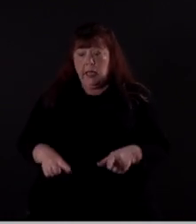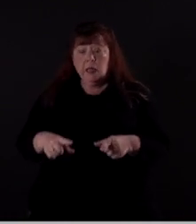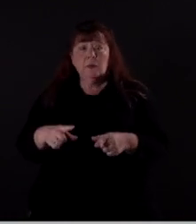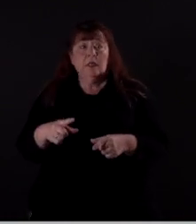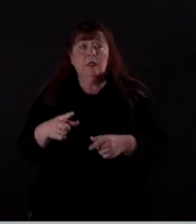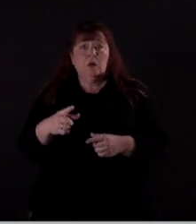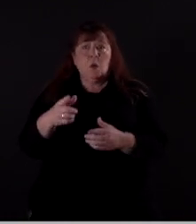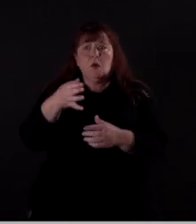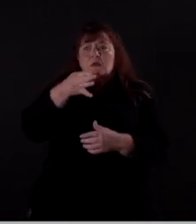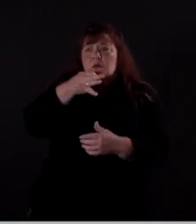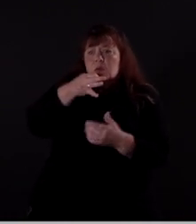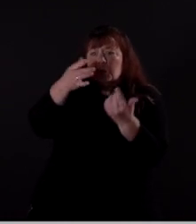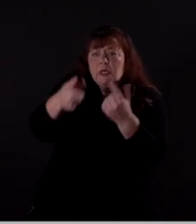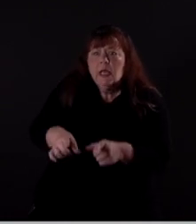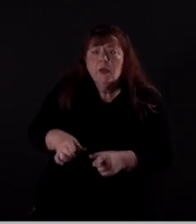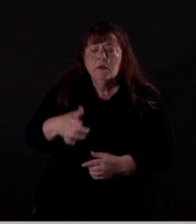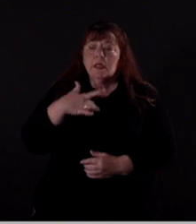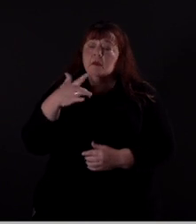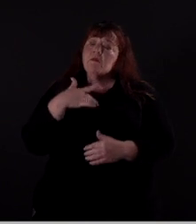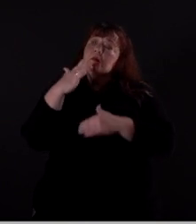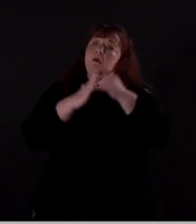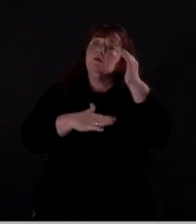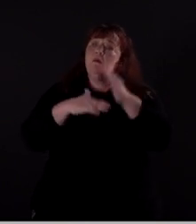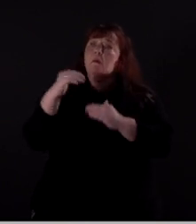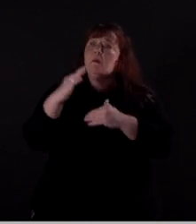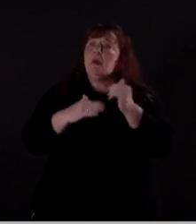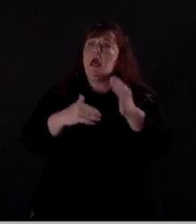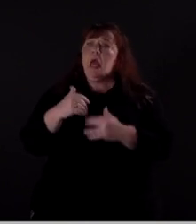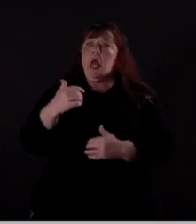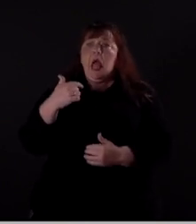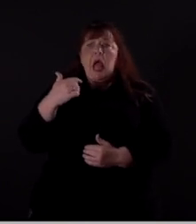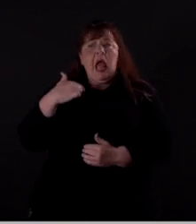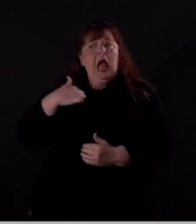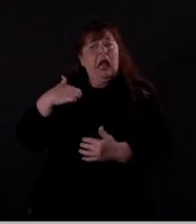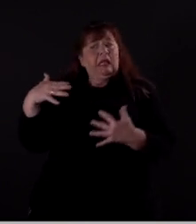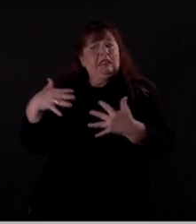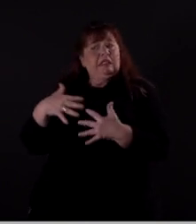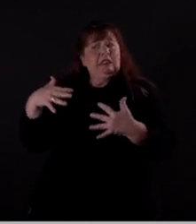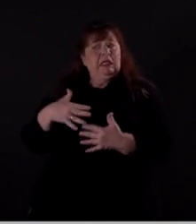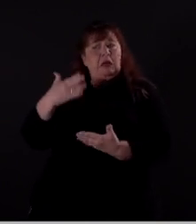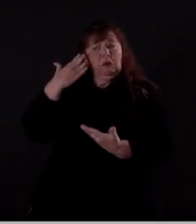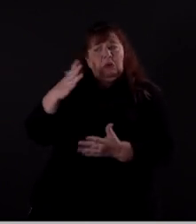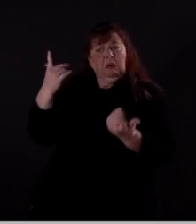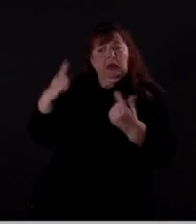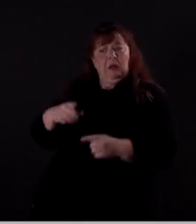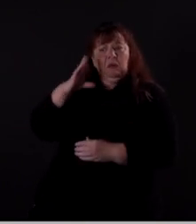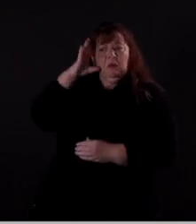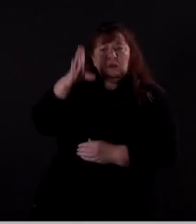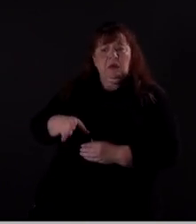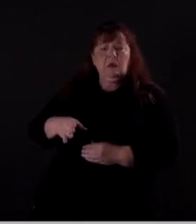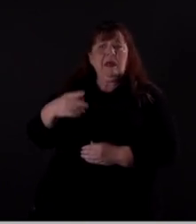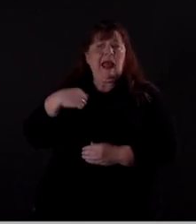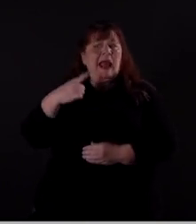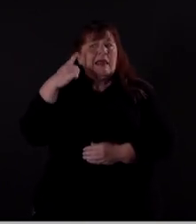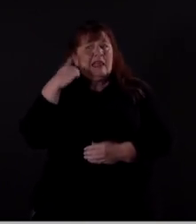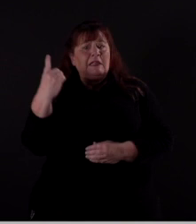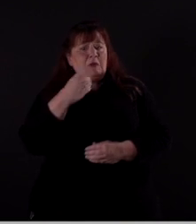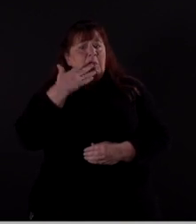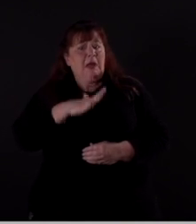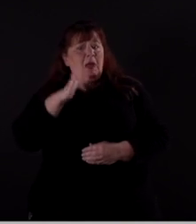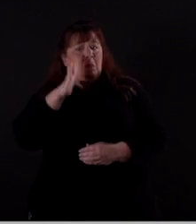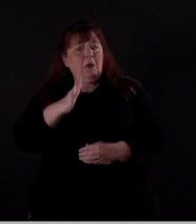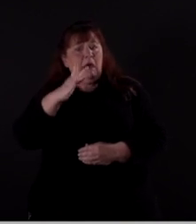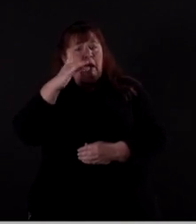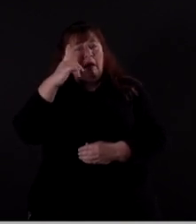bothering a child, that they feel very comfortable to say, I'm just very apprehensive, I don't know what's going to happen, but I think something bad is going to happen because,